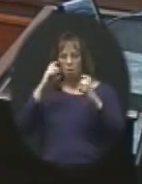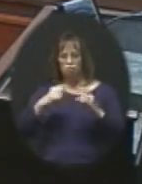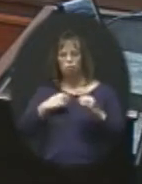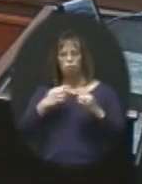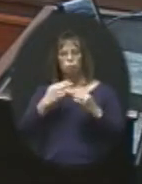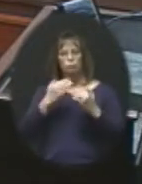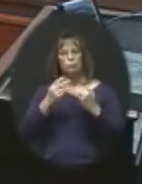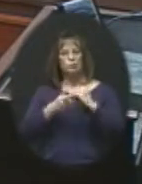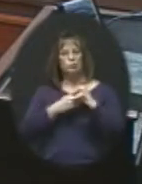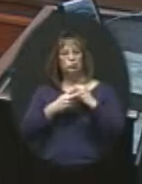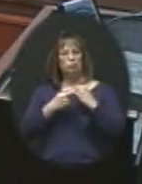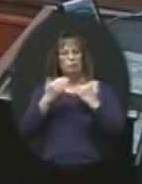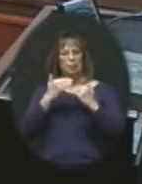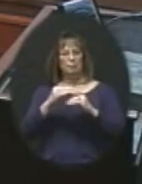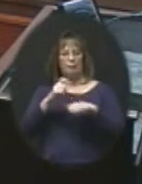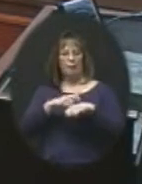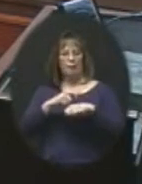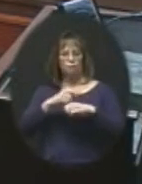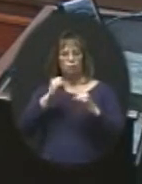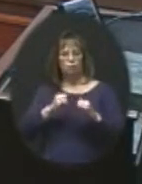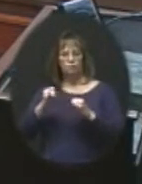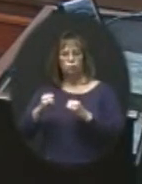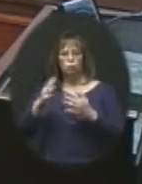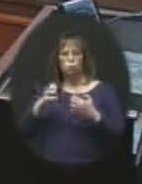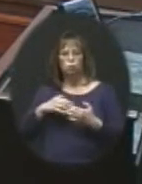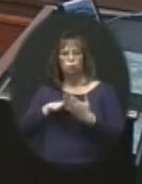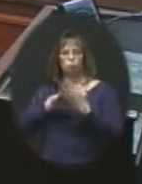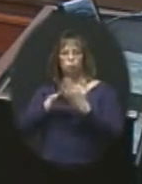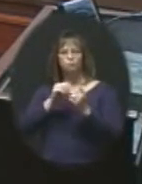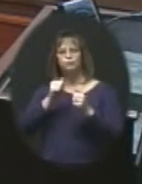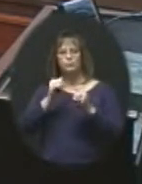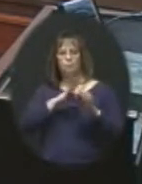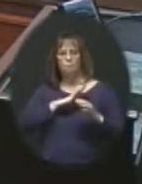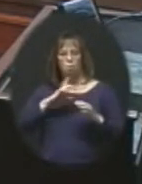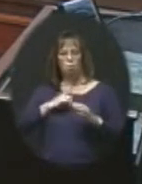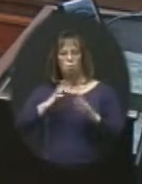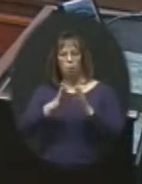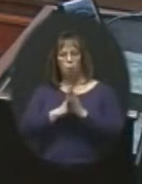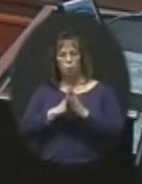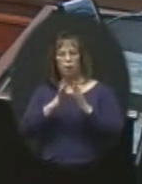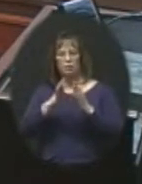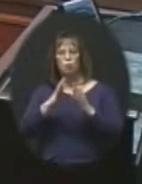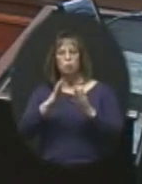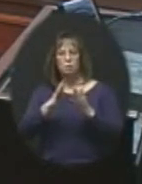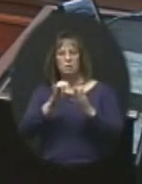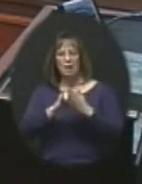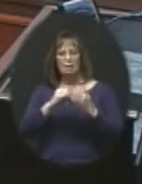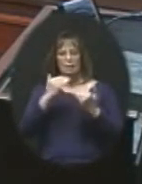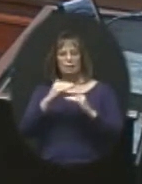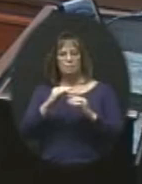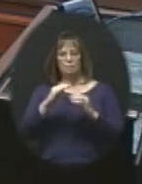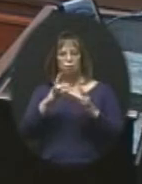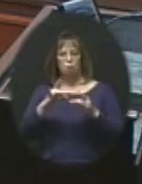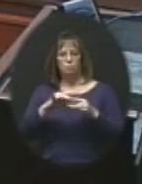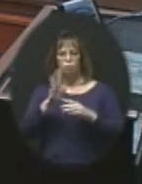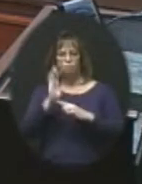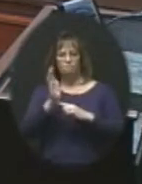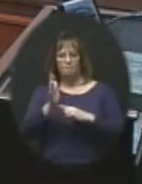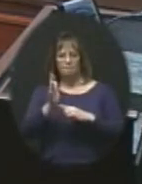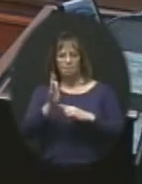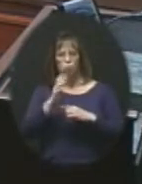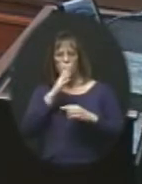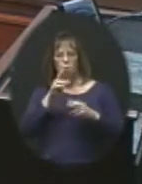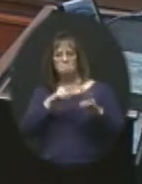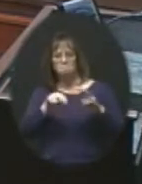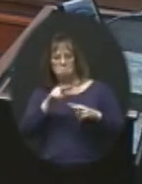time for individuals wishing to address the board. We request that individual speakers limit their comments to five minutes. The Clerk